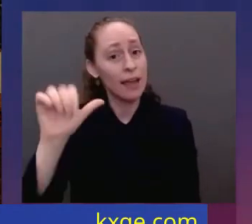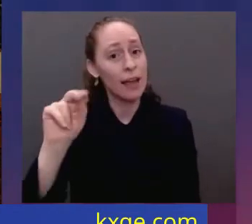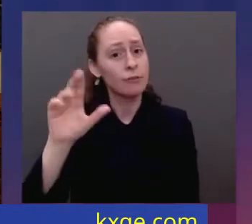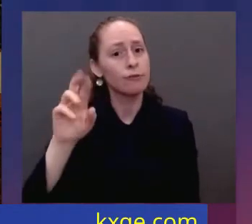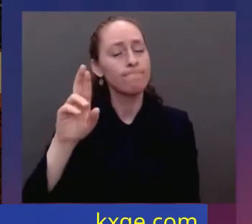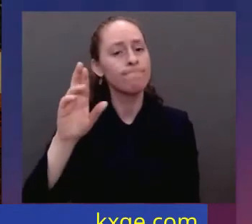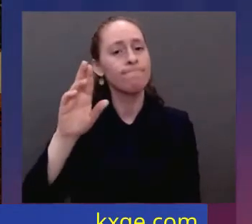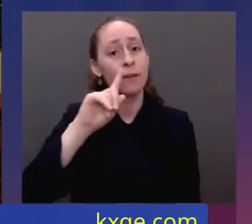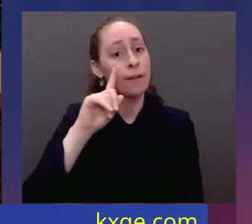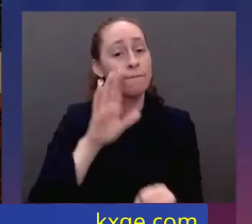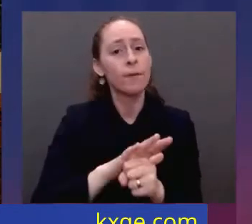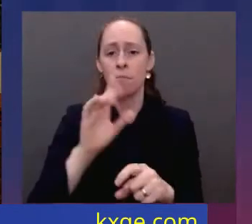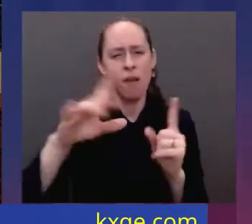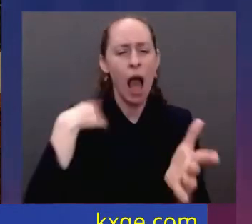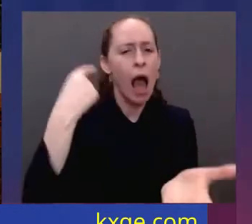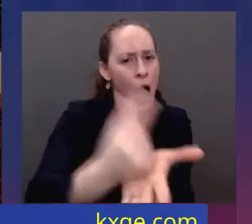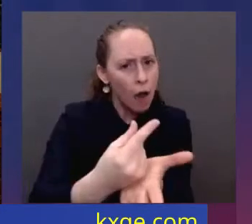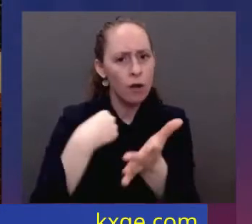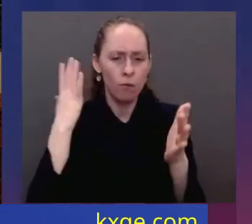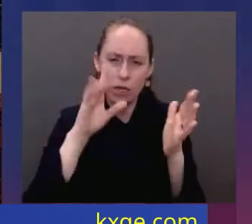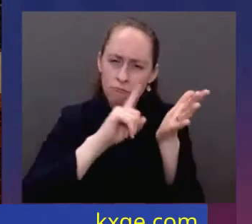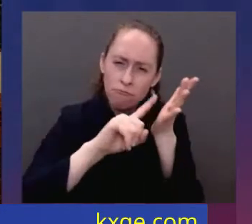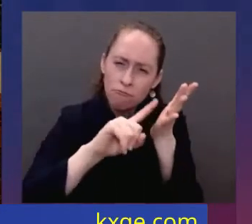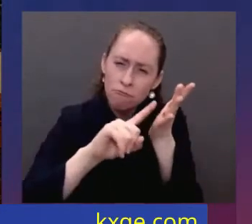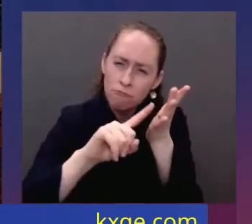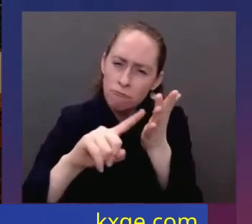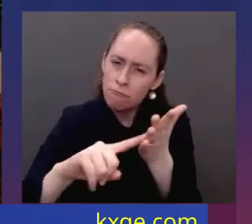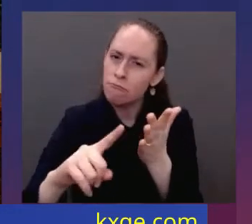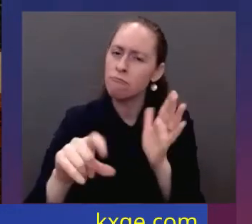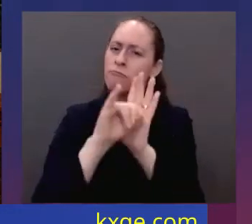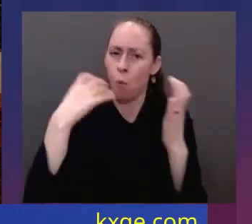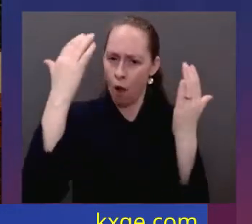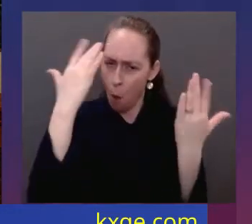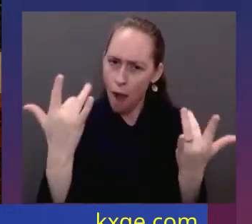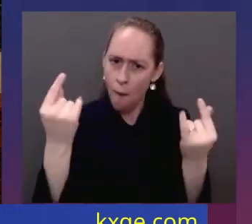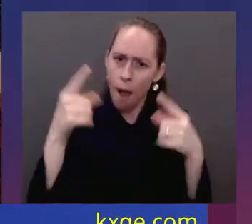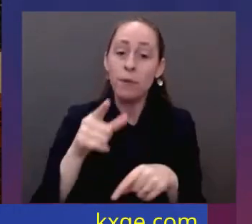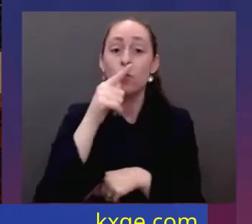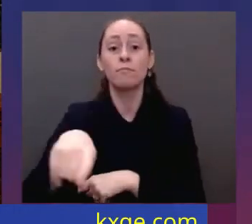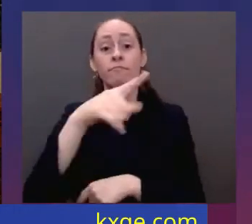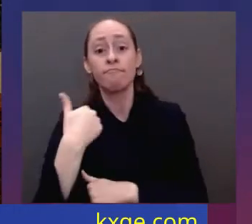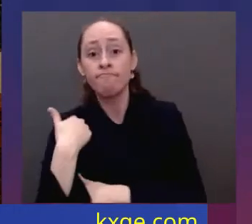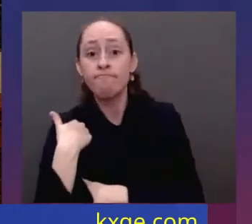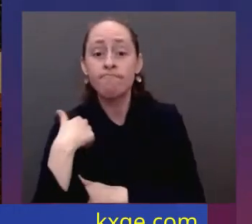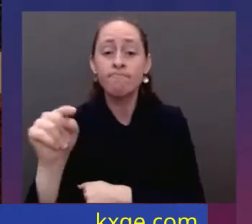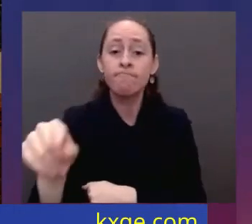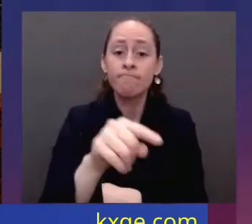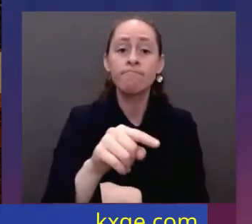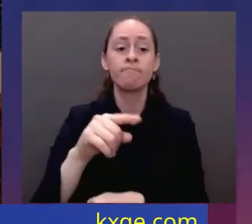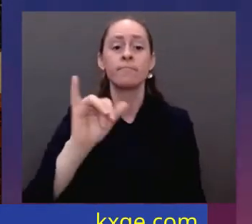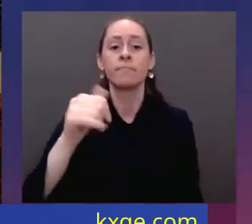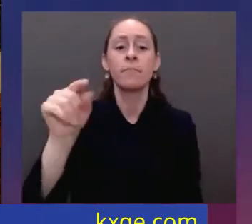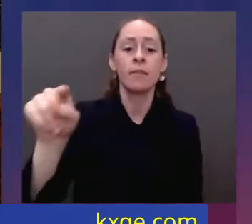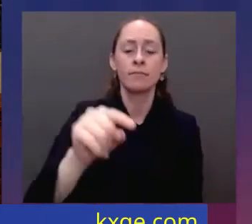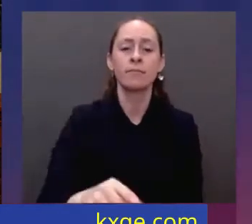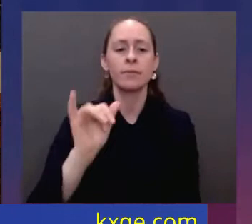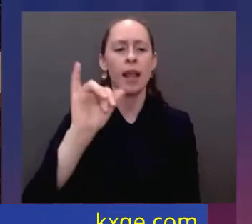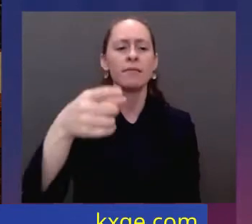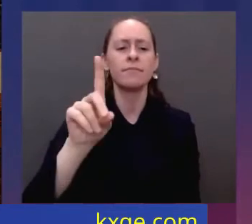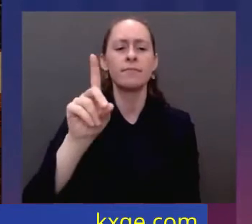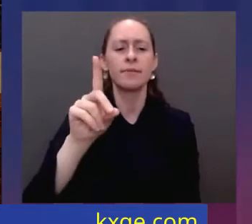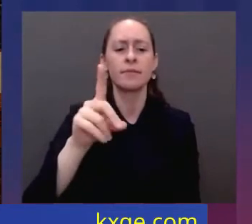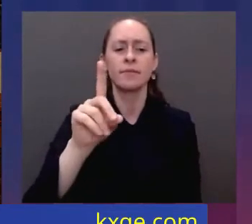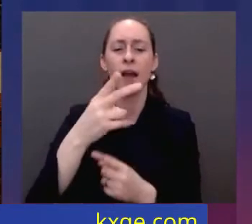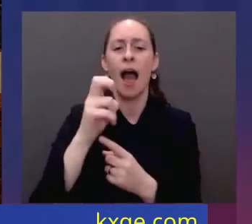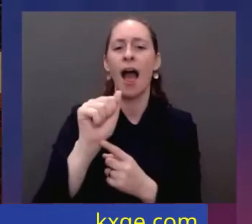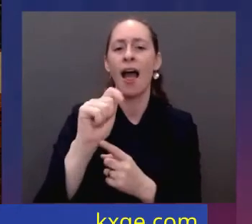committed to military families like Danielle Robinson from Ohio, the widow of Sergeant First Class Heath Robinson. He was born a soldier, Army